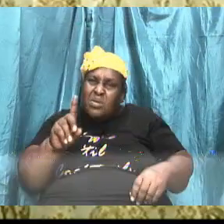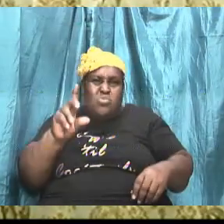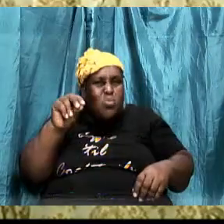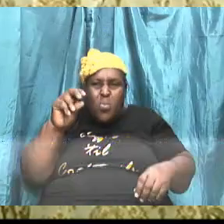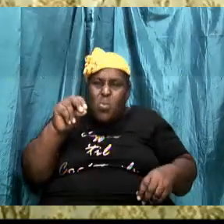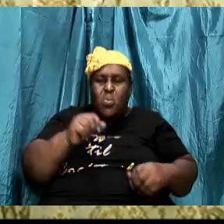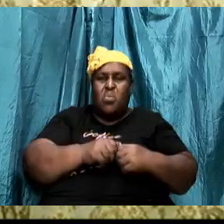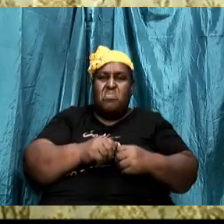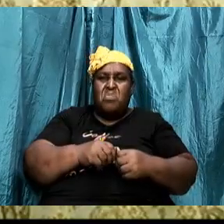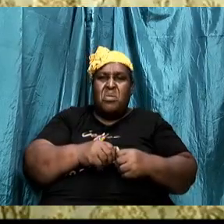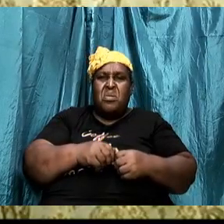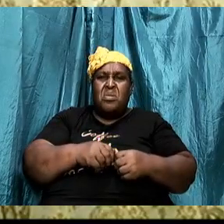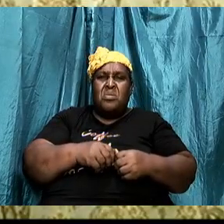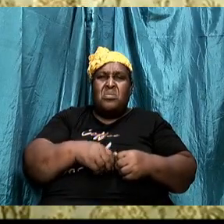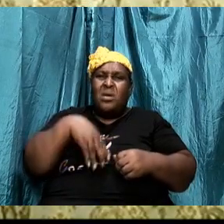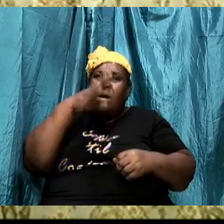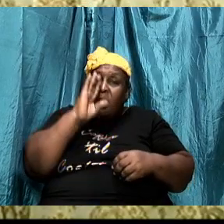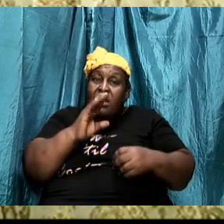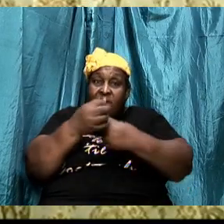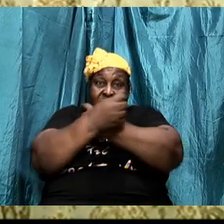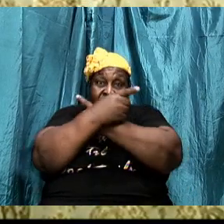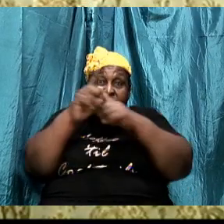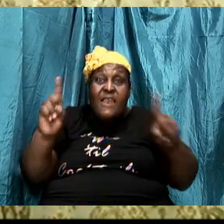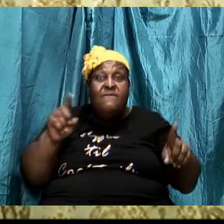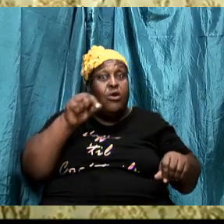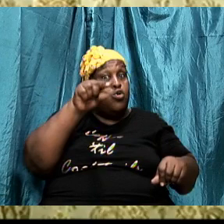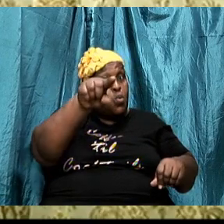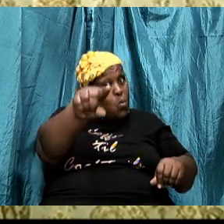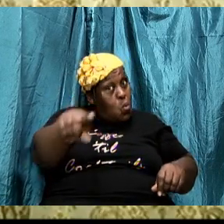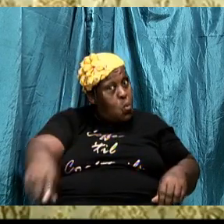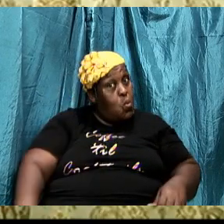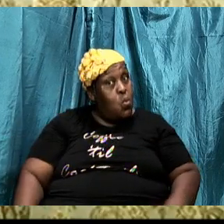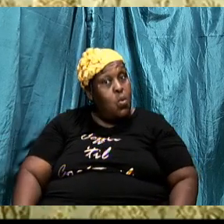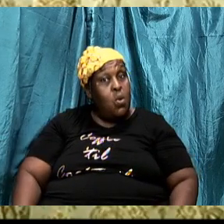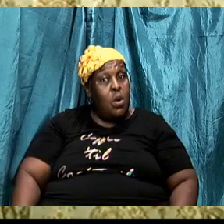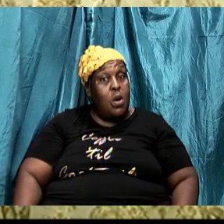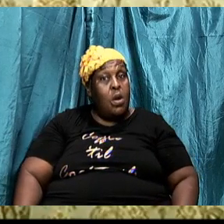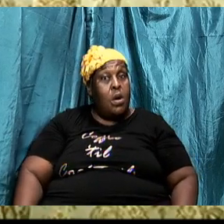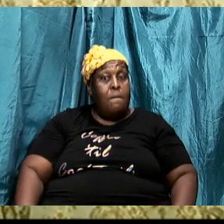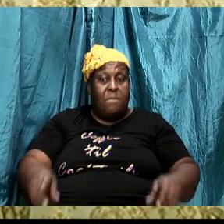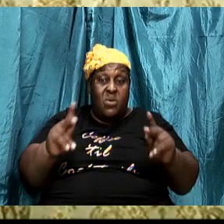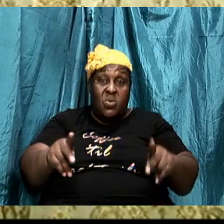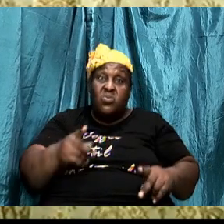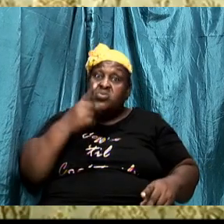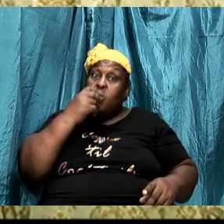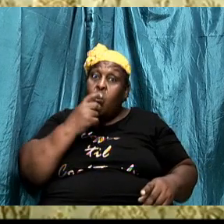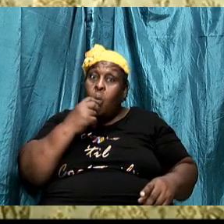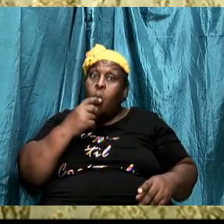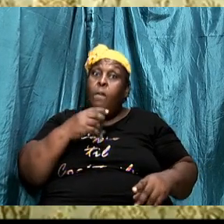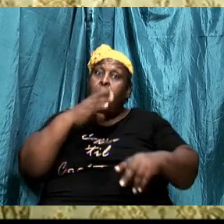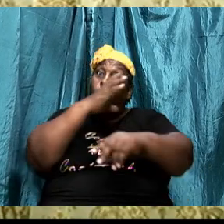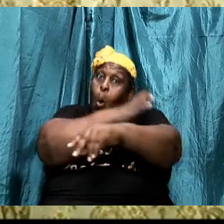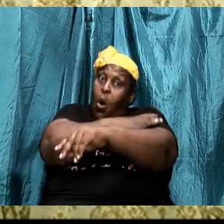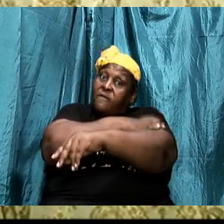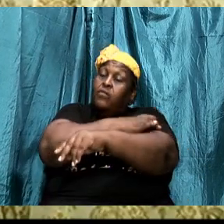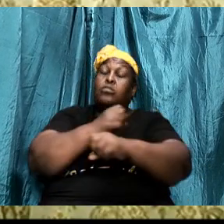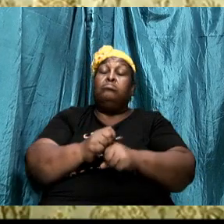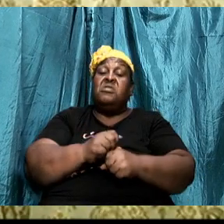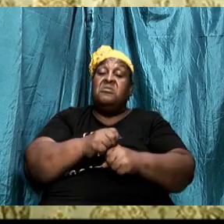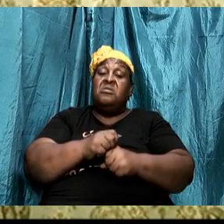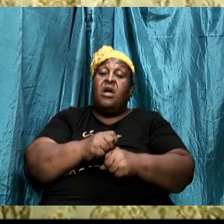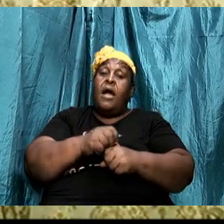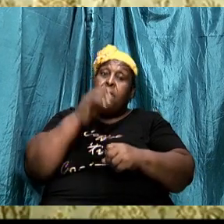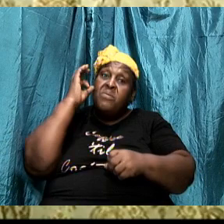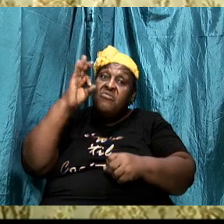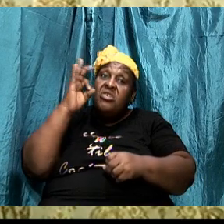But persons who are powerful, persons who preach and teach the word, this same adversary is able to